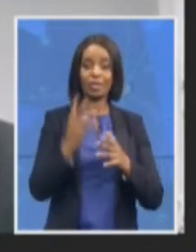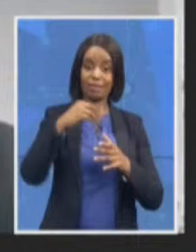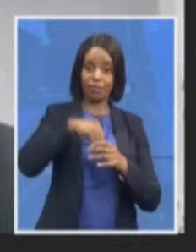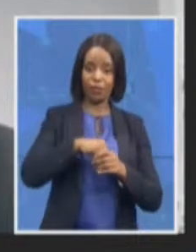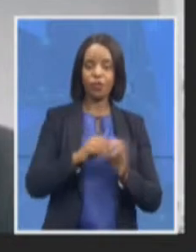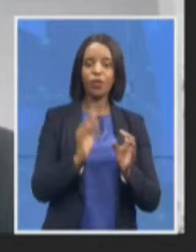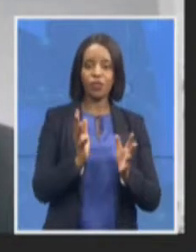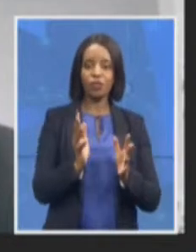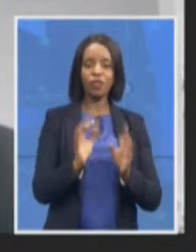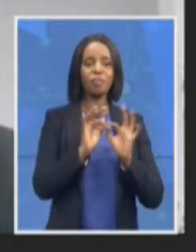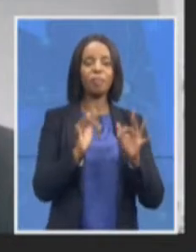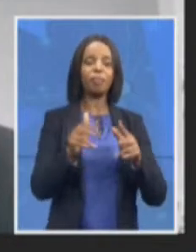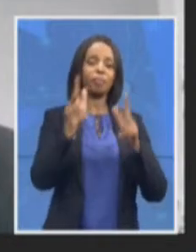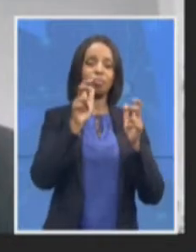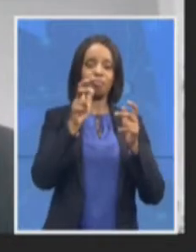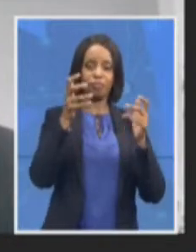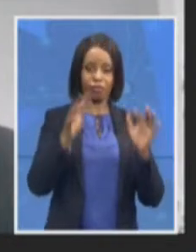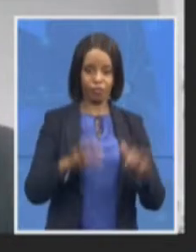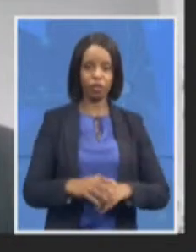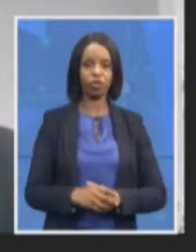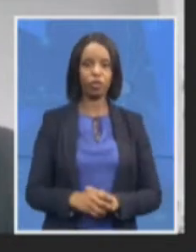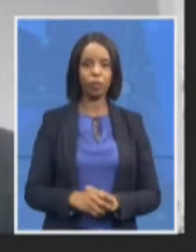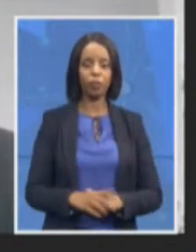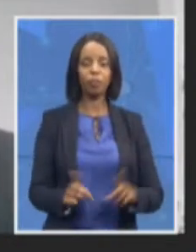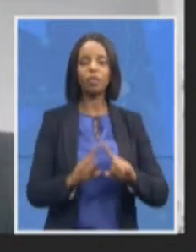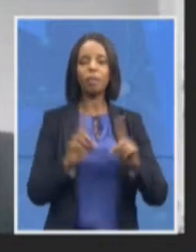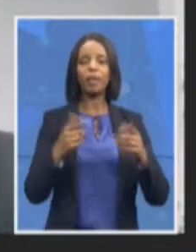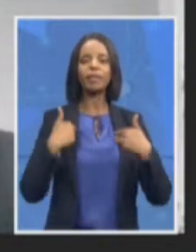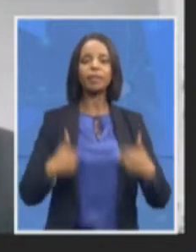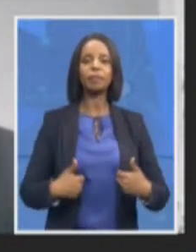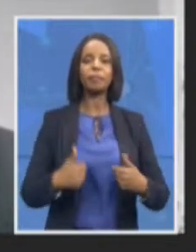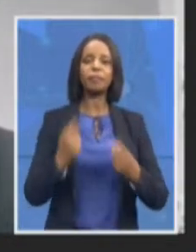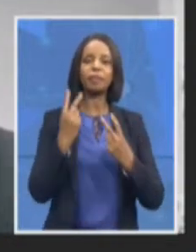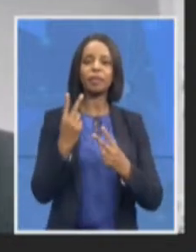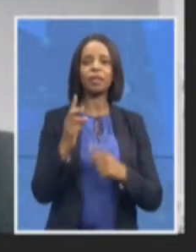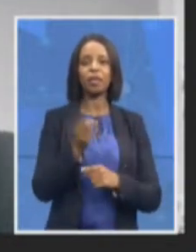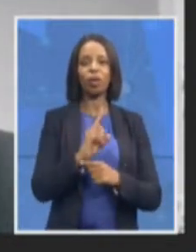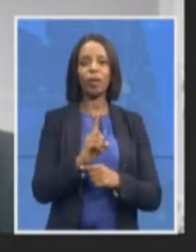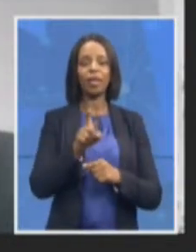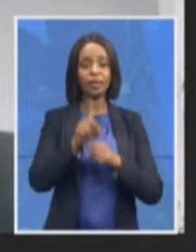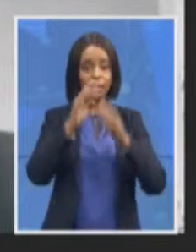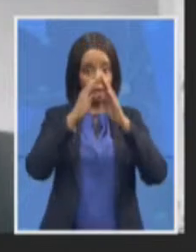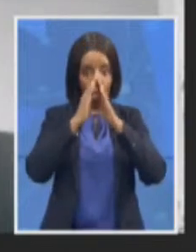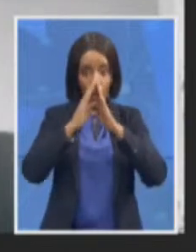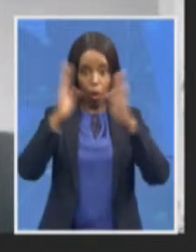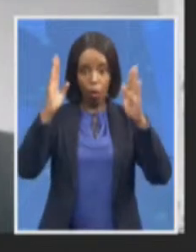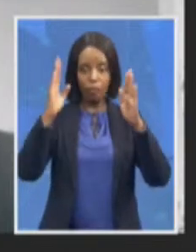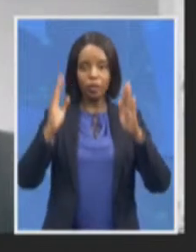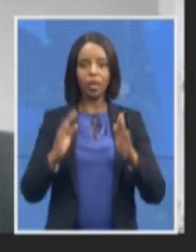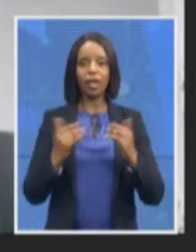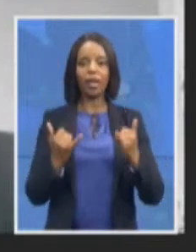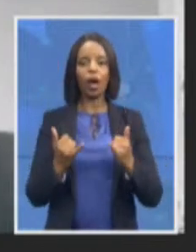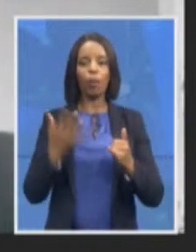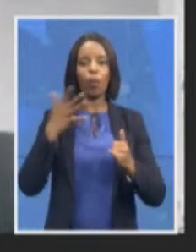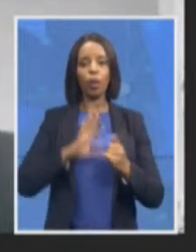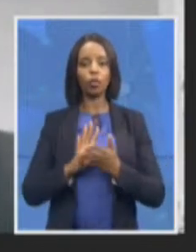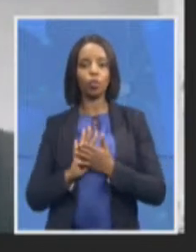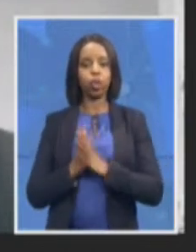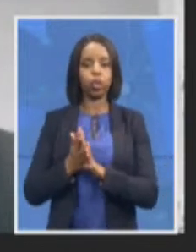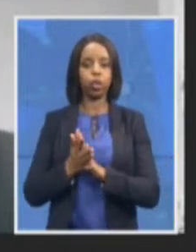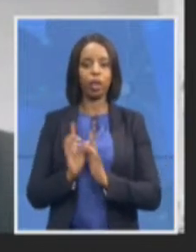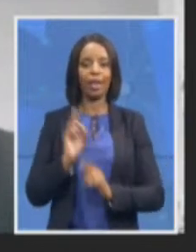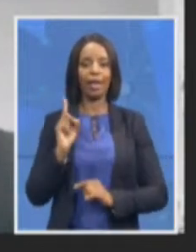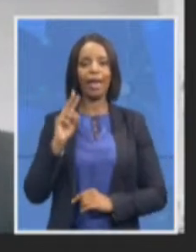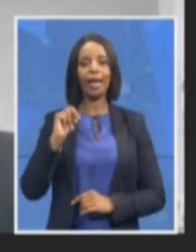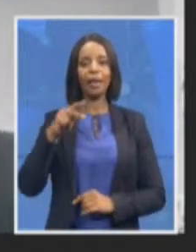sabotaging of cases in the NPA so you know we work with prosecutors there are internal processes as I said we're waiting to